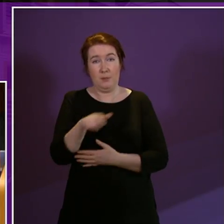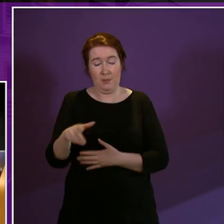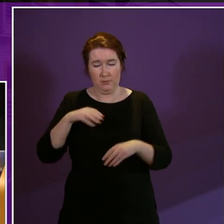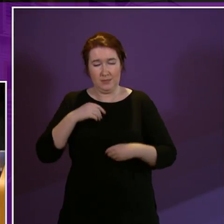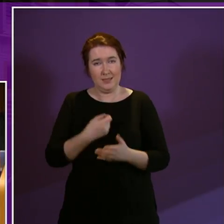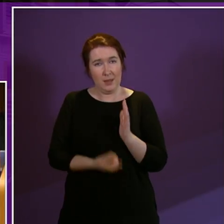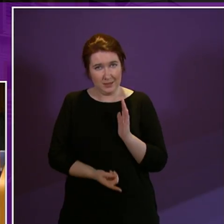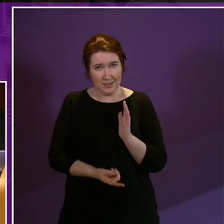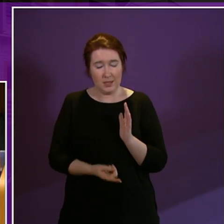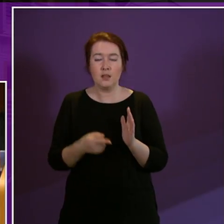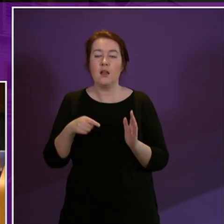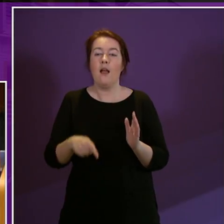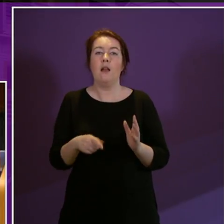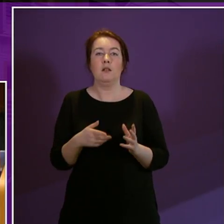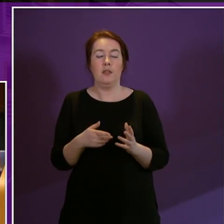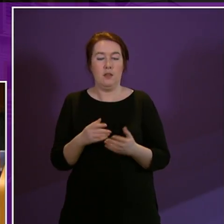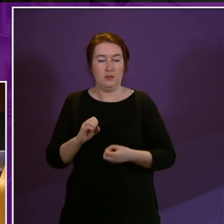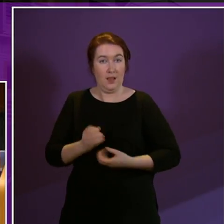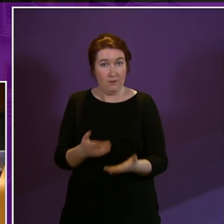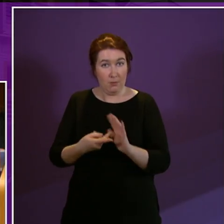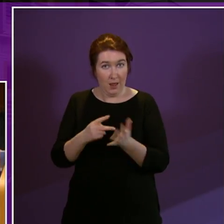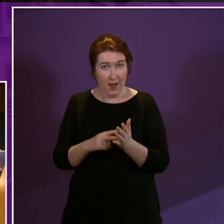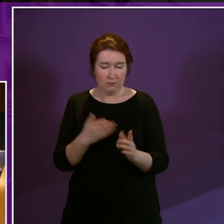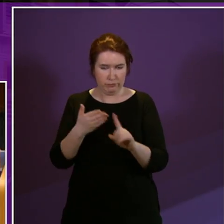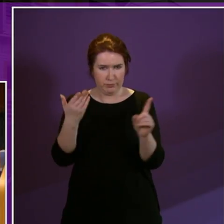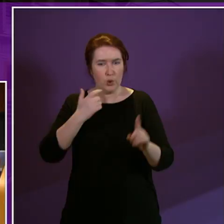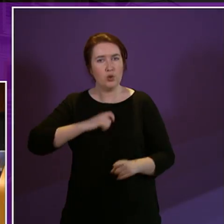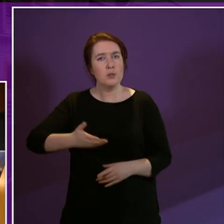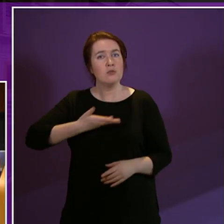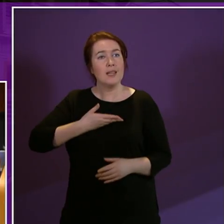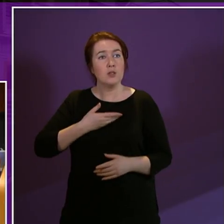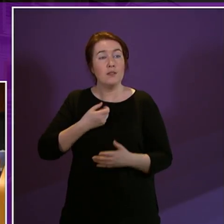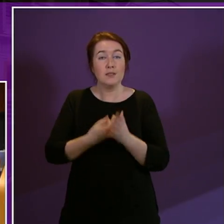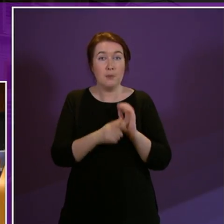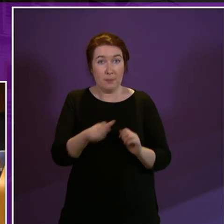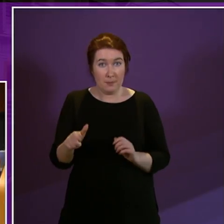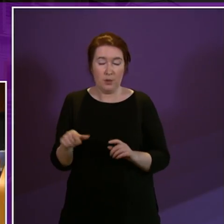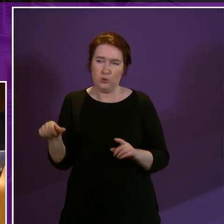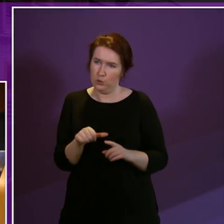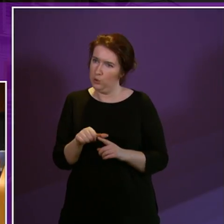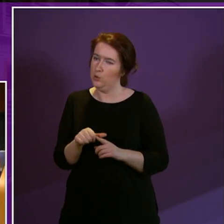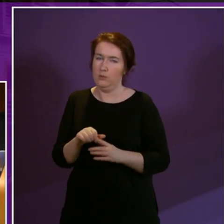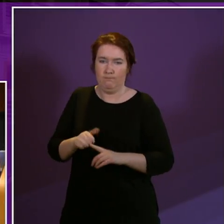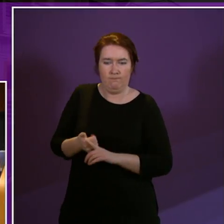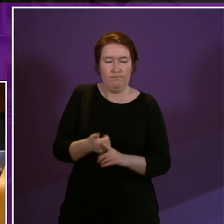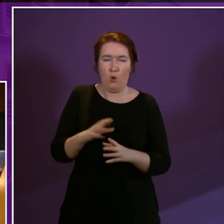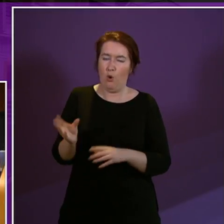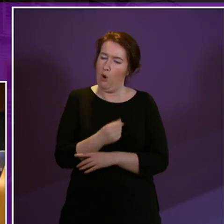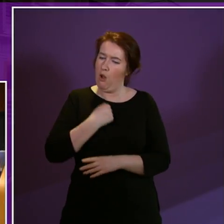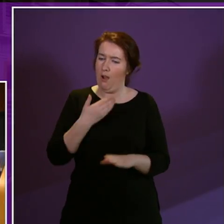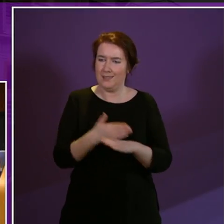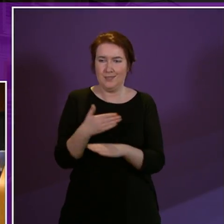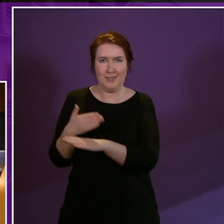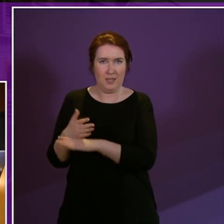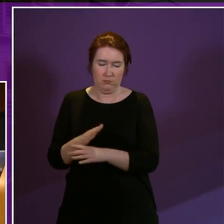plan recognises that the human rights of disabled people underpin all of our should underpin all of our activity across